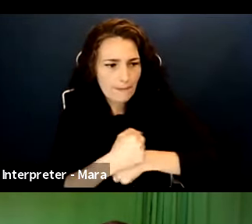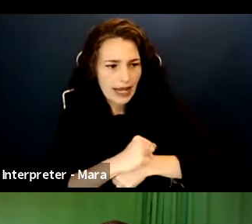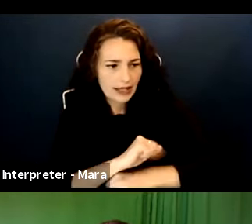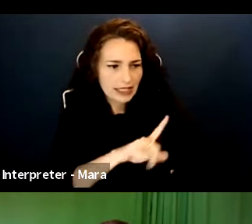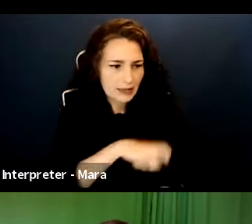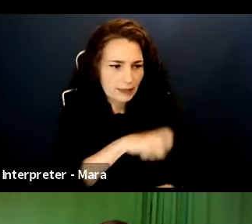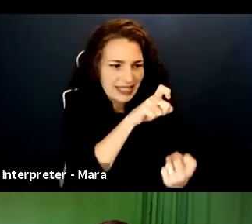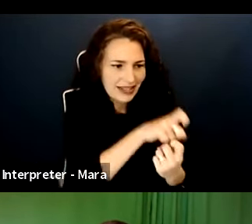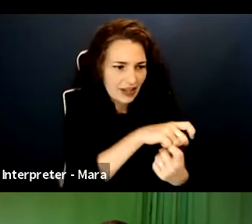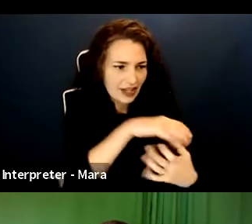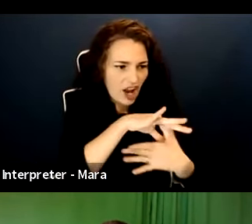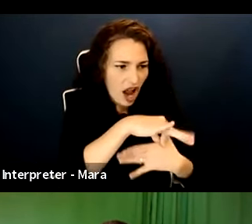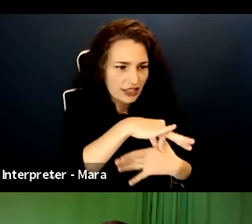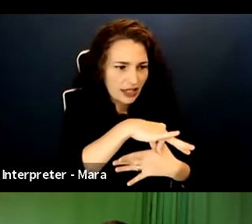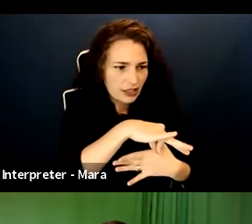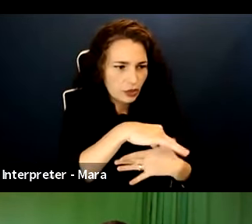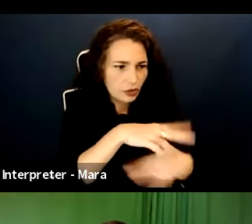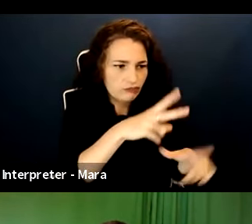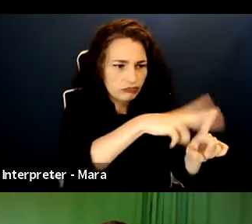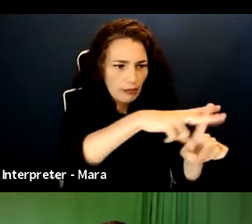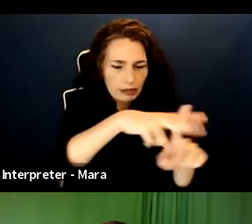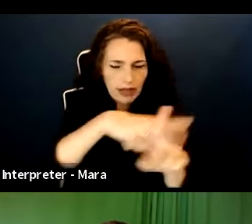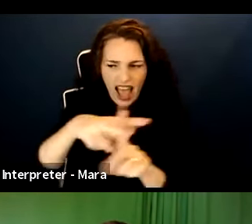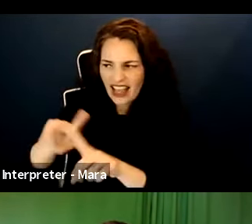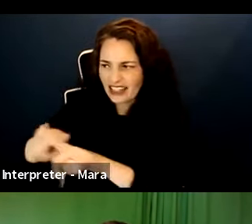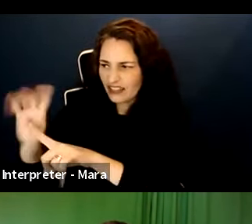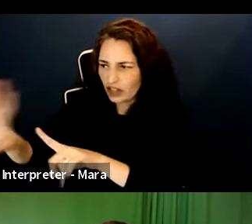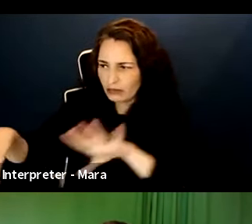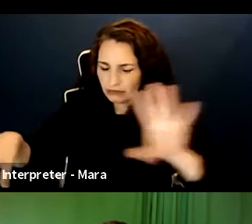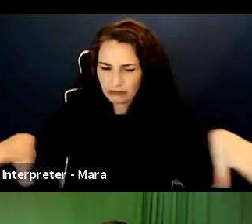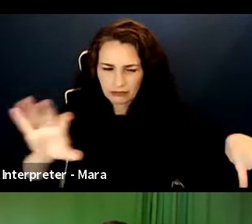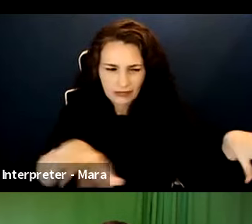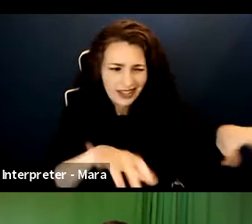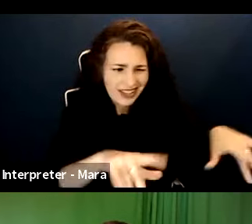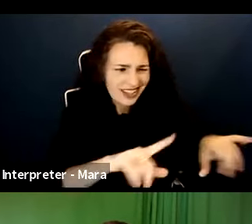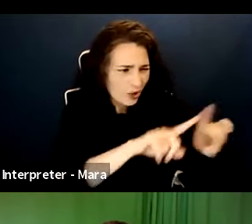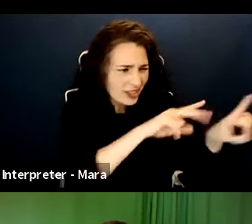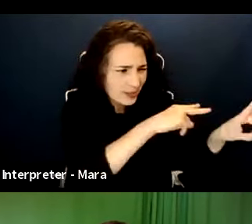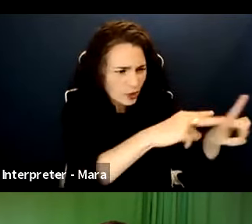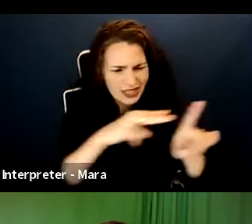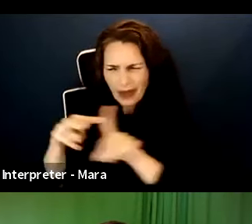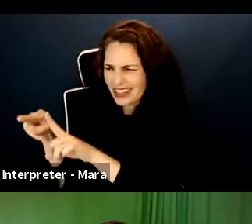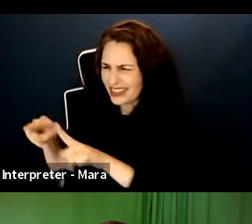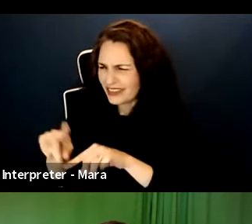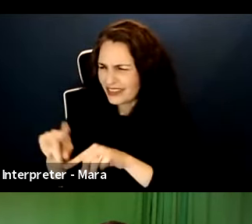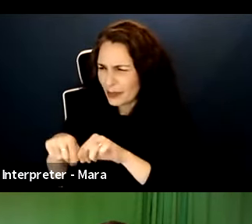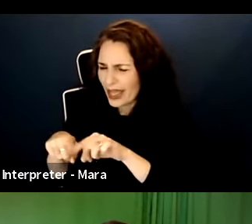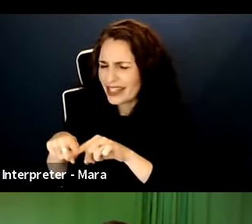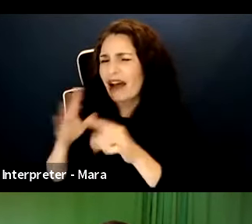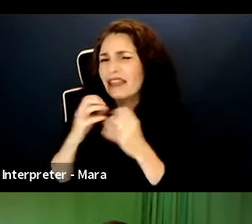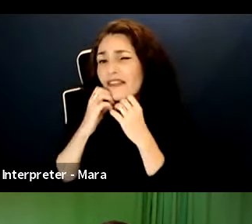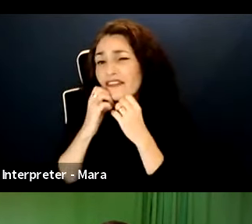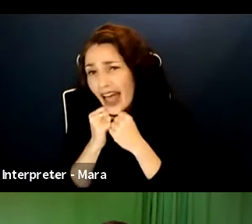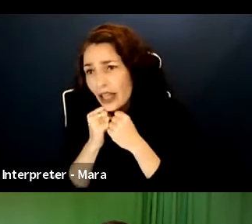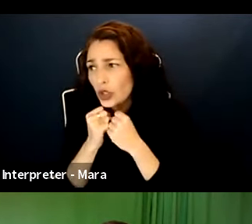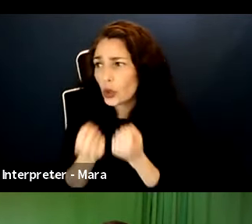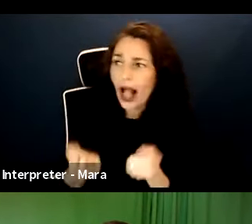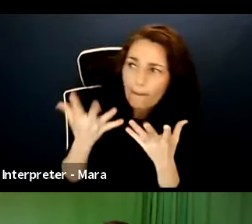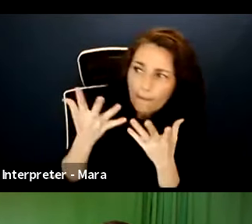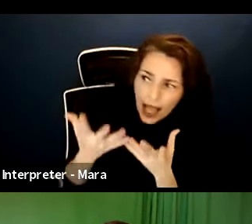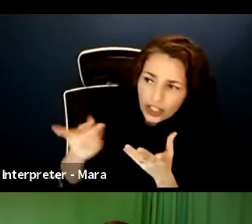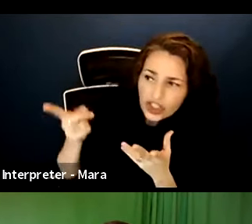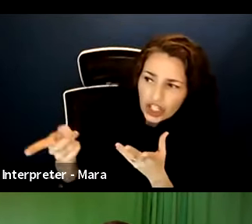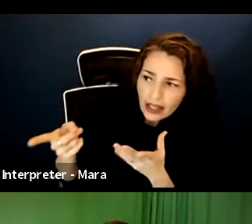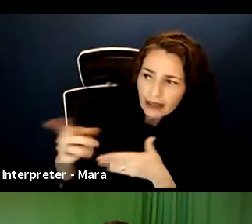to speak to certain things. So there are different perspectives you can have on the value that this project, that this